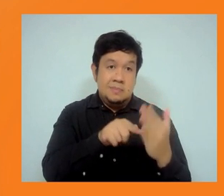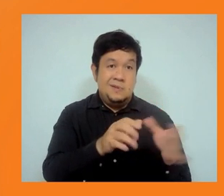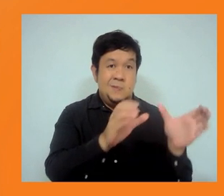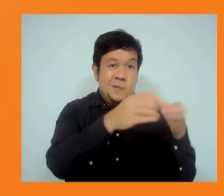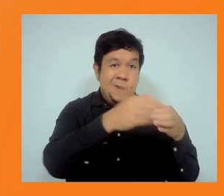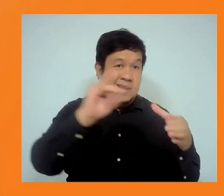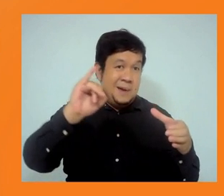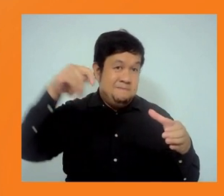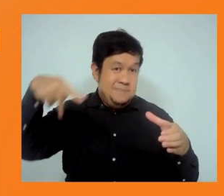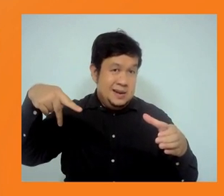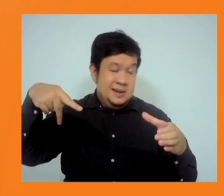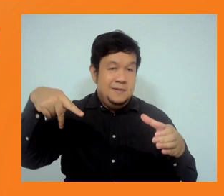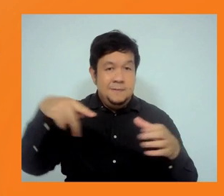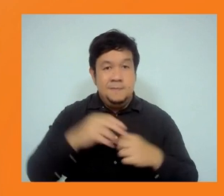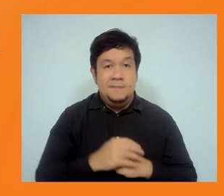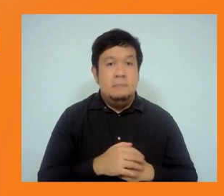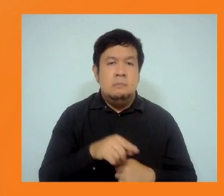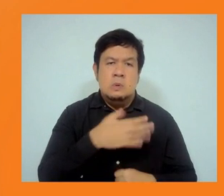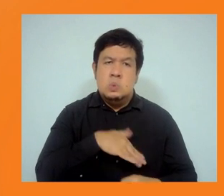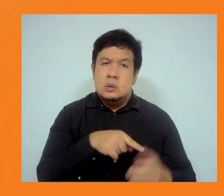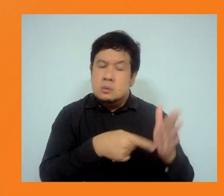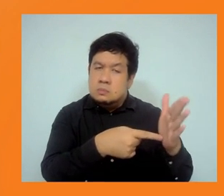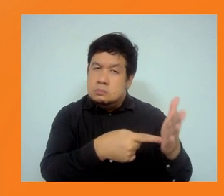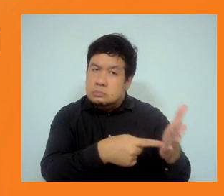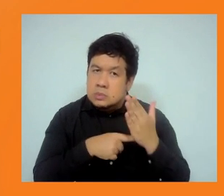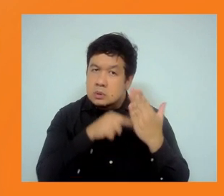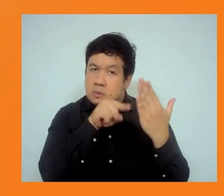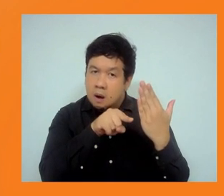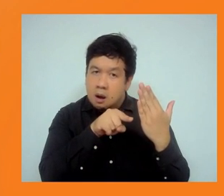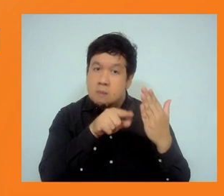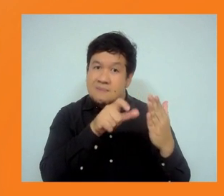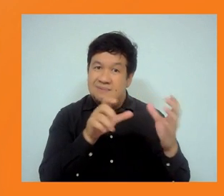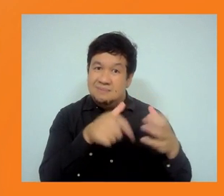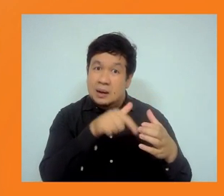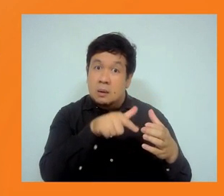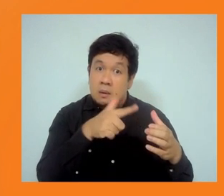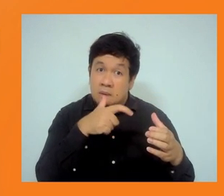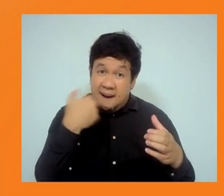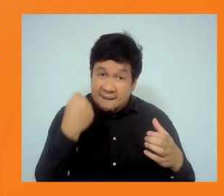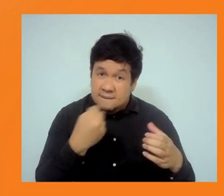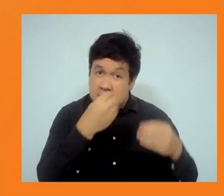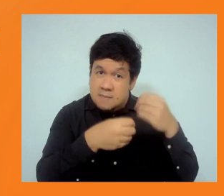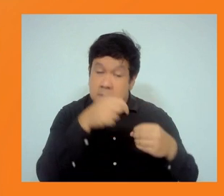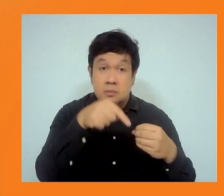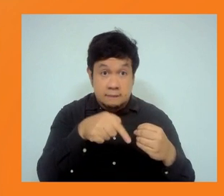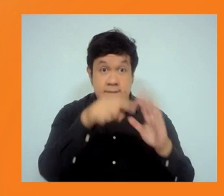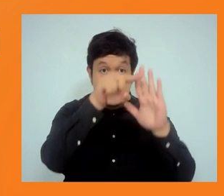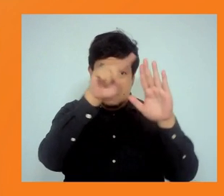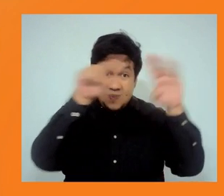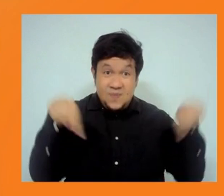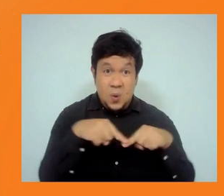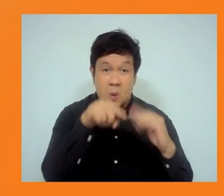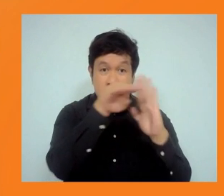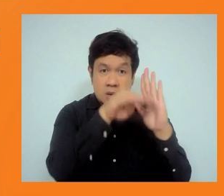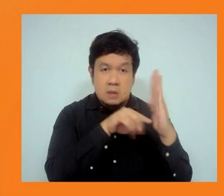for free prior and informed consent, or FPIC, while also strengthening culturally appropriate impact assessment